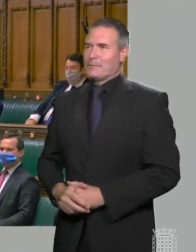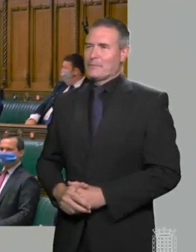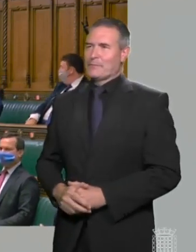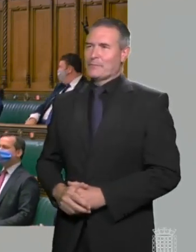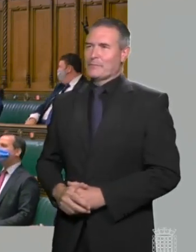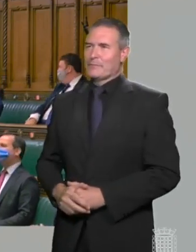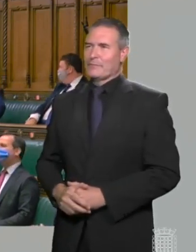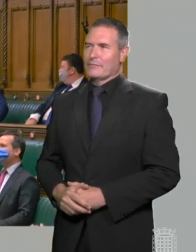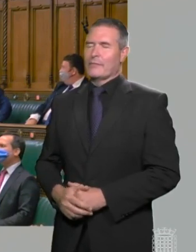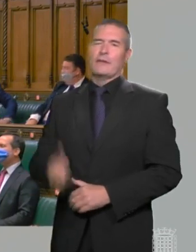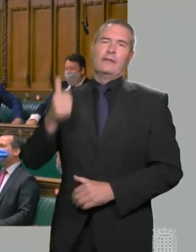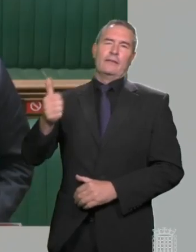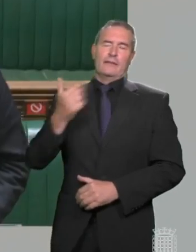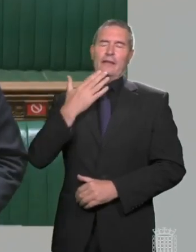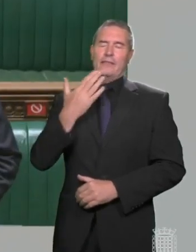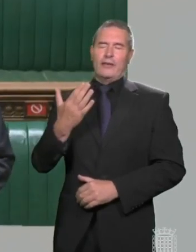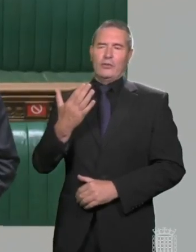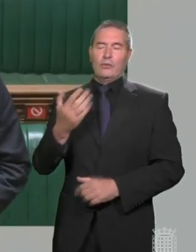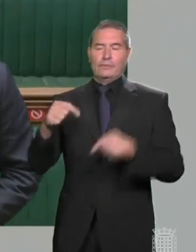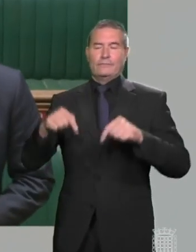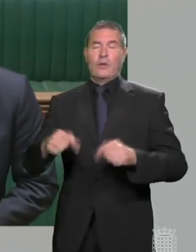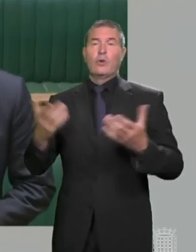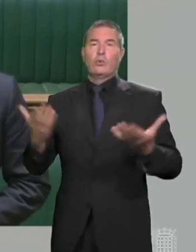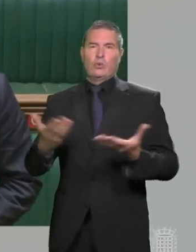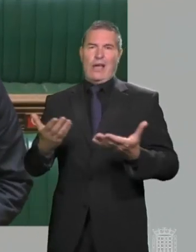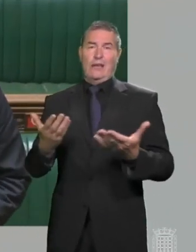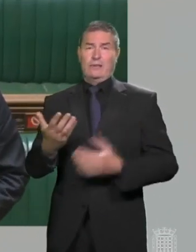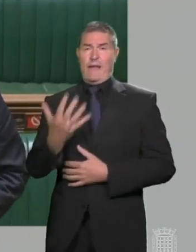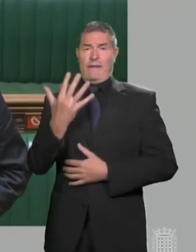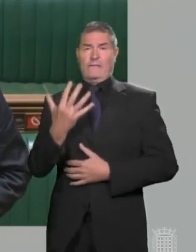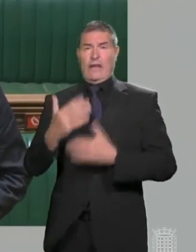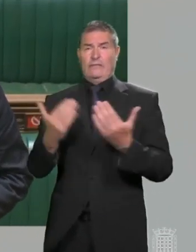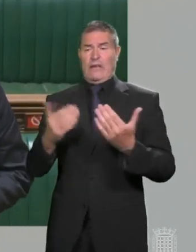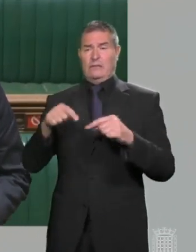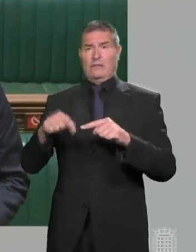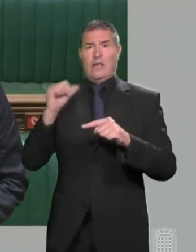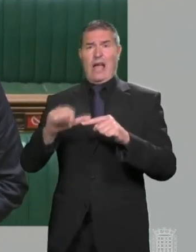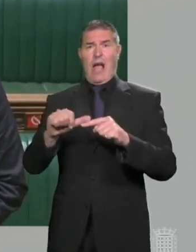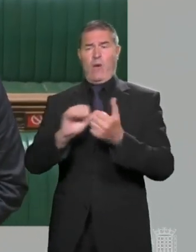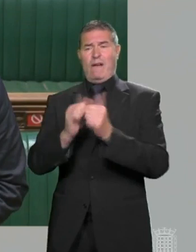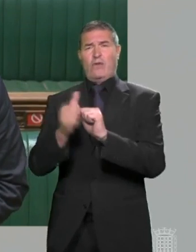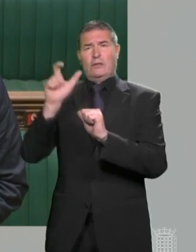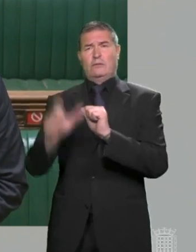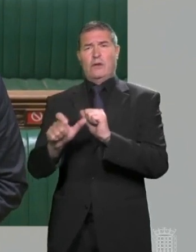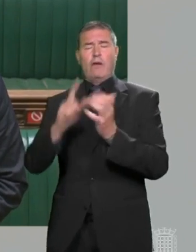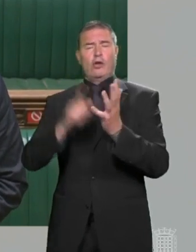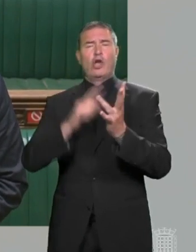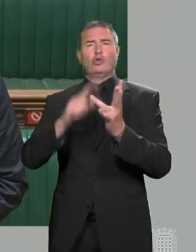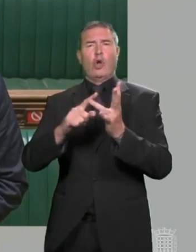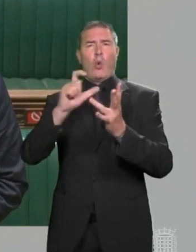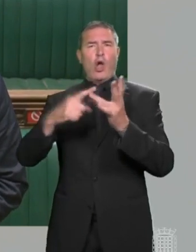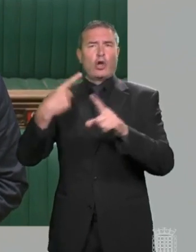Thank you, Mr Speaker. Today marks five days since the murder of our friend and colleague, Jo Cox. My thoughts,